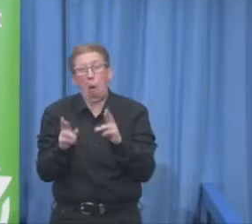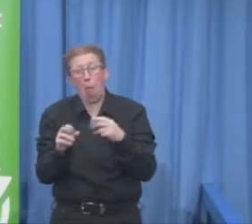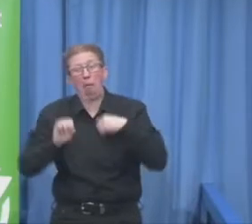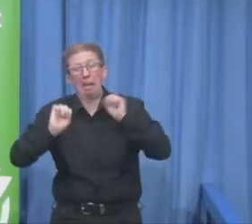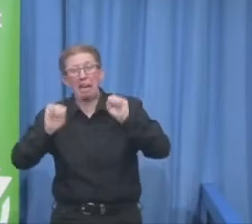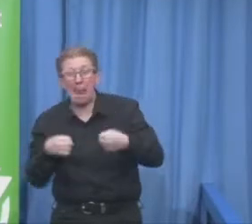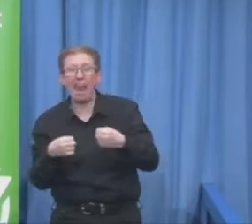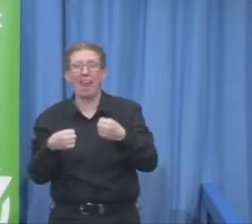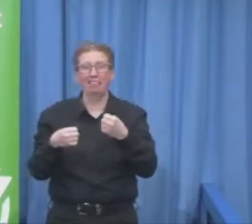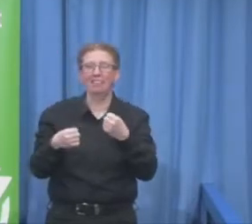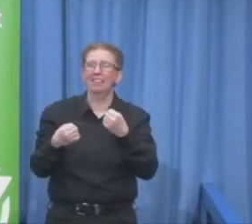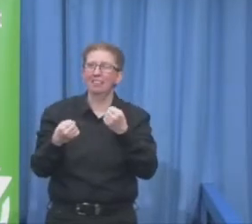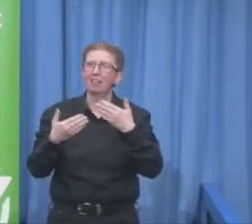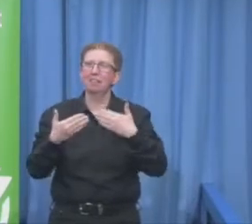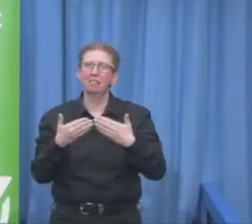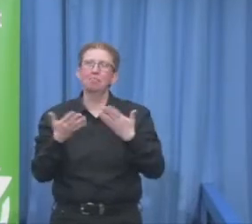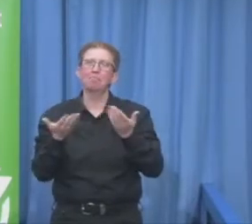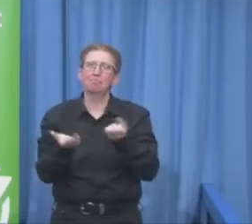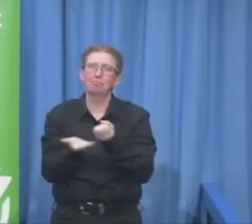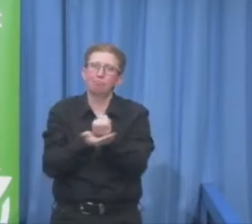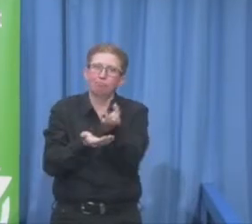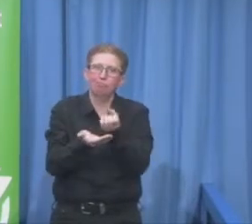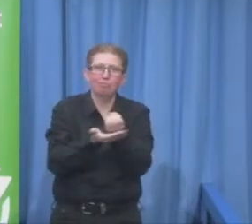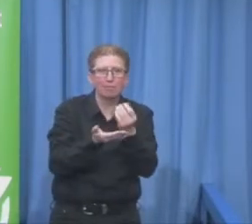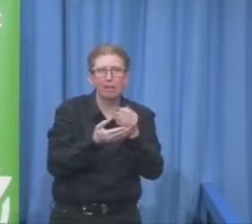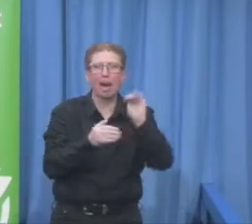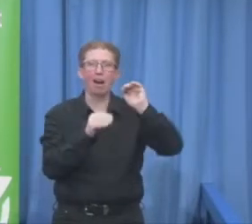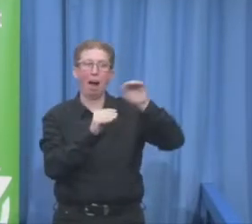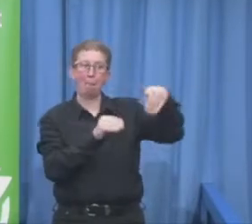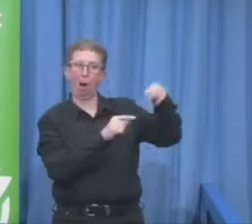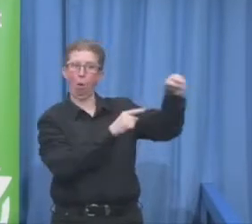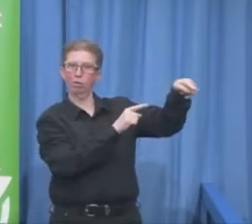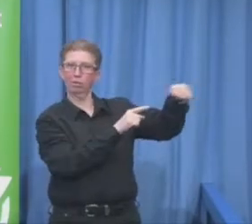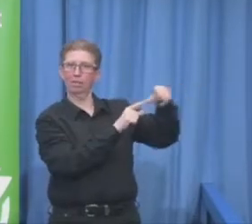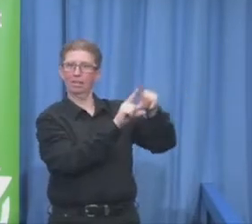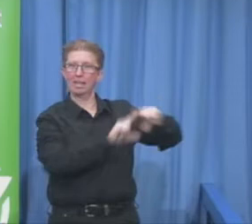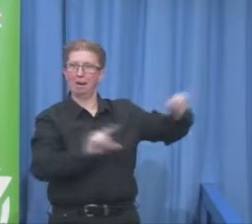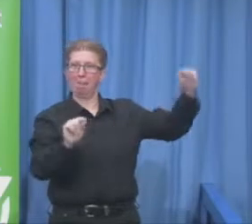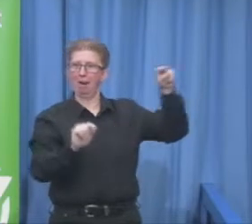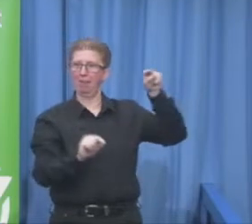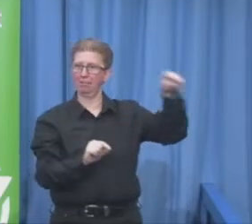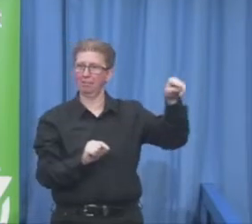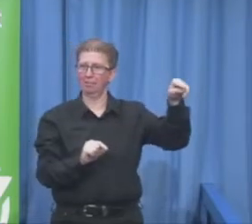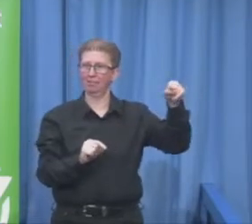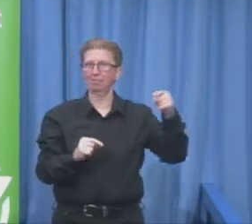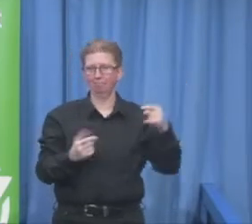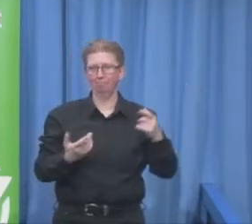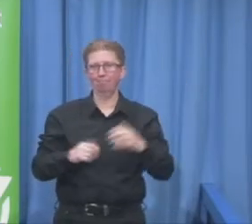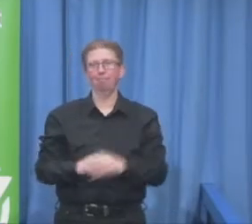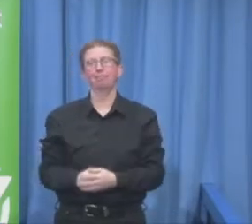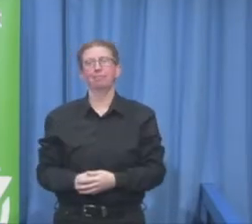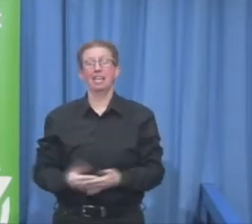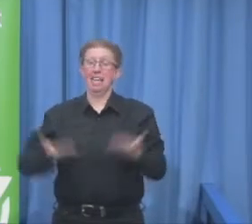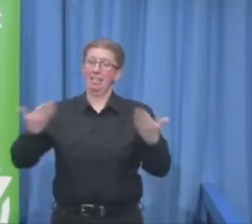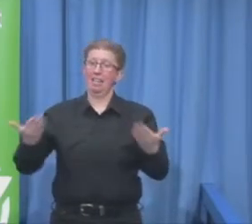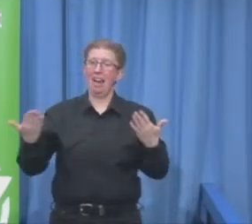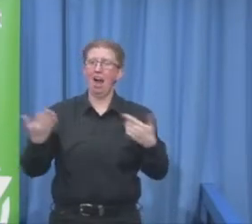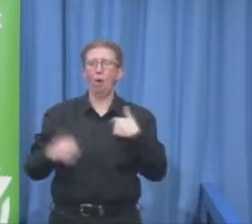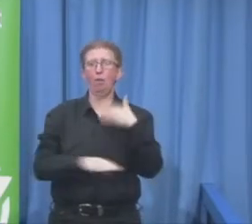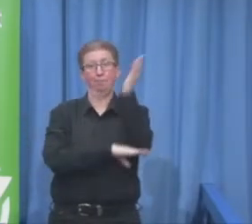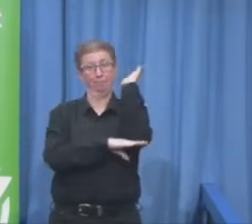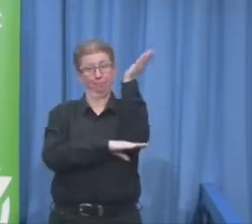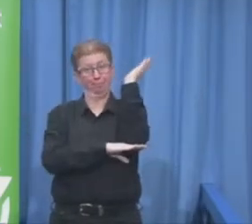speaker to do that. So what I am doing now is to present to you the Xero Project social